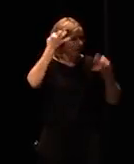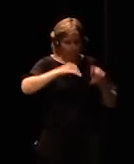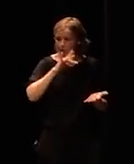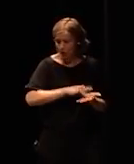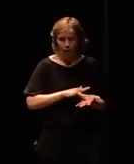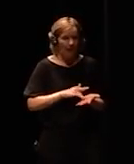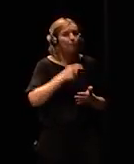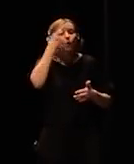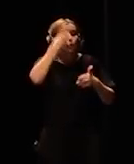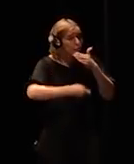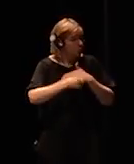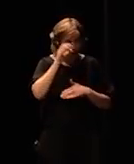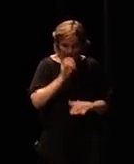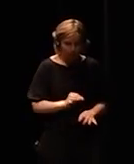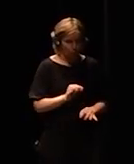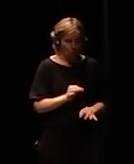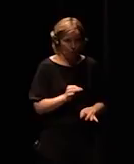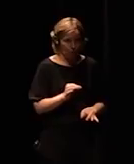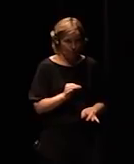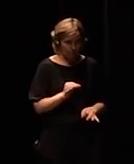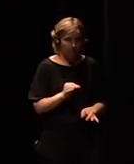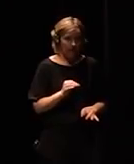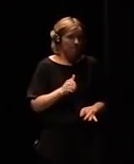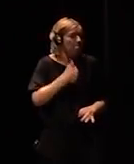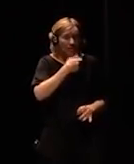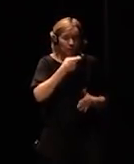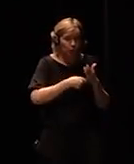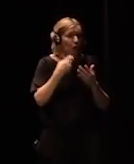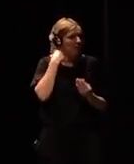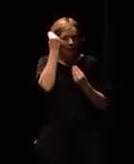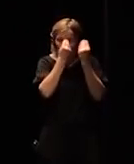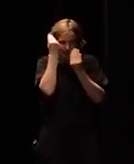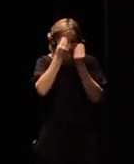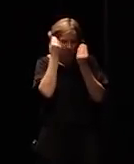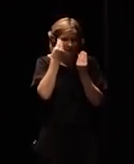basically three things that we have to look at people planet prosperity